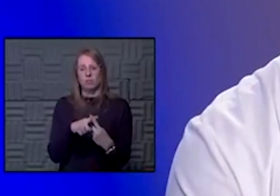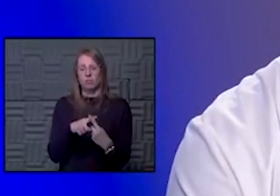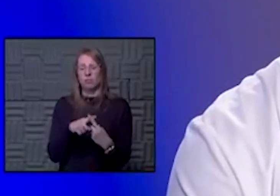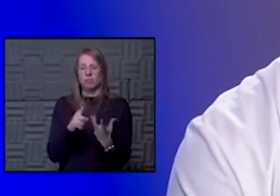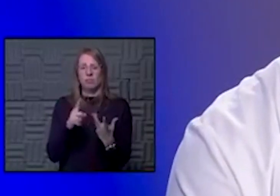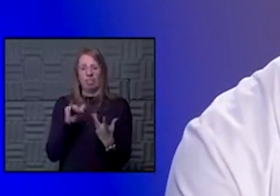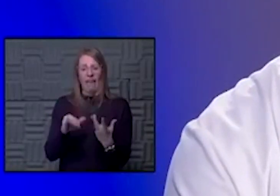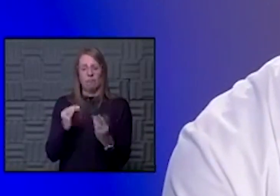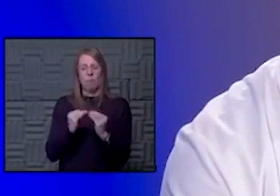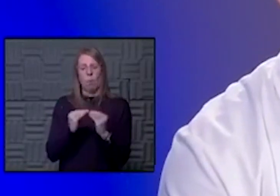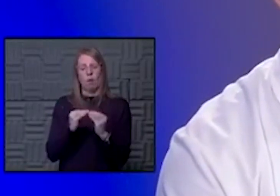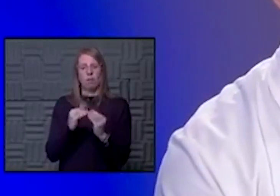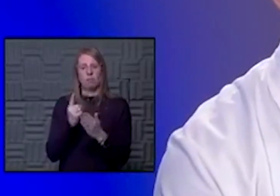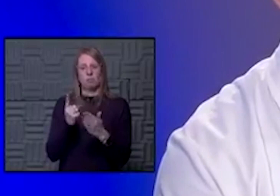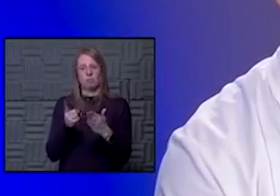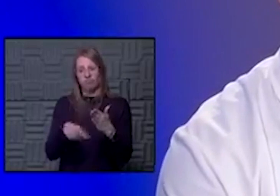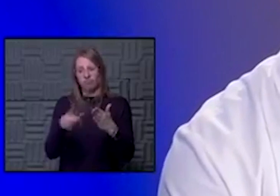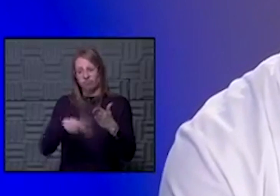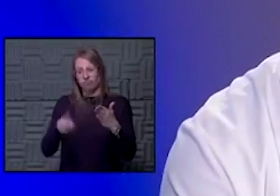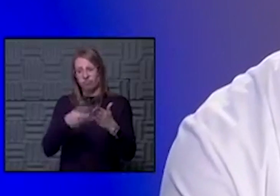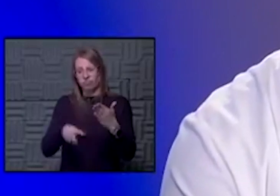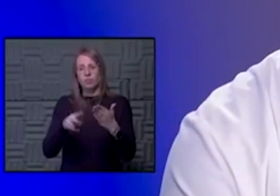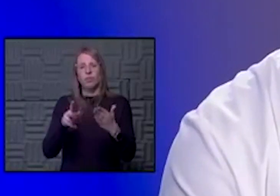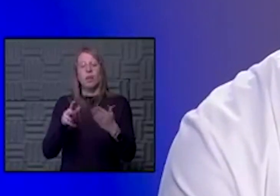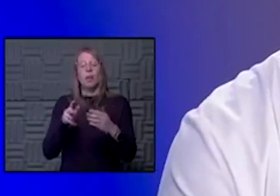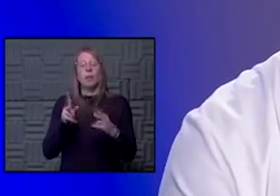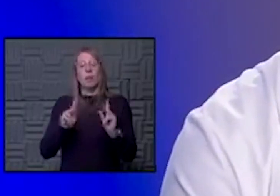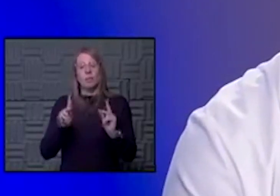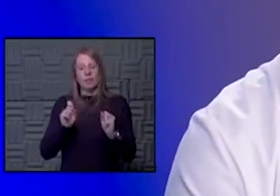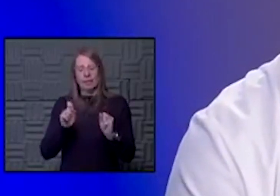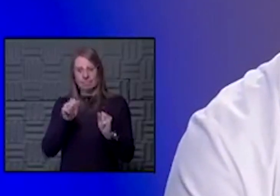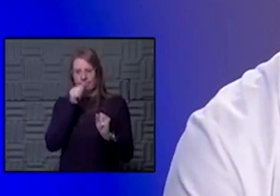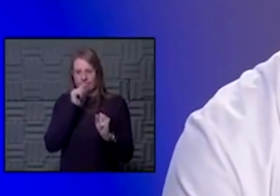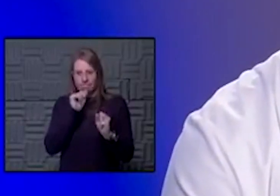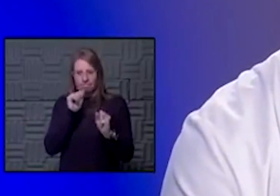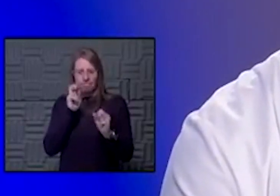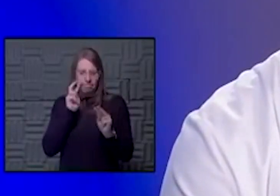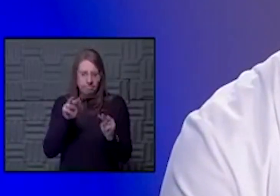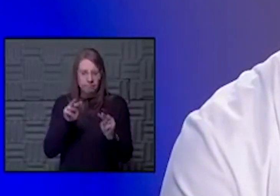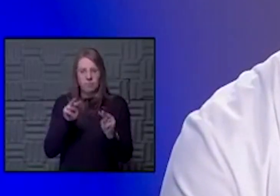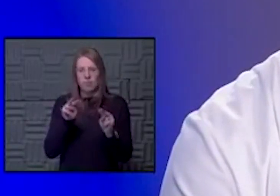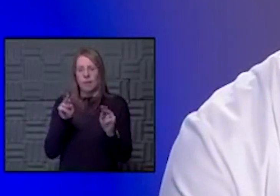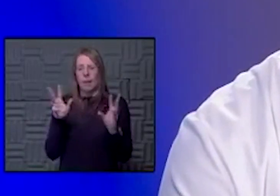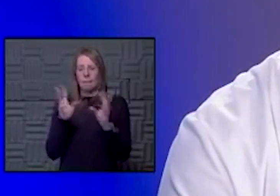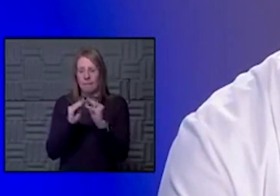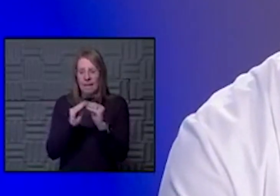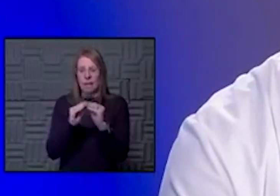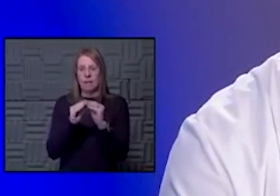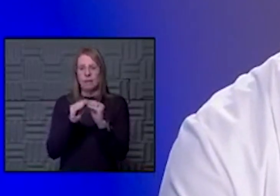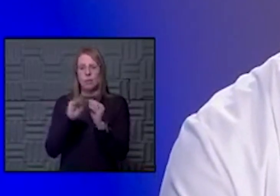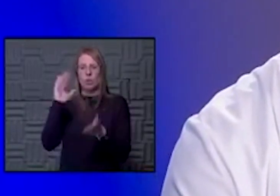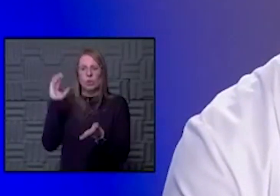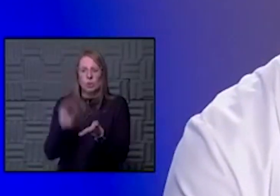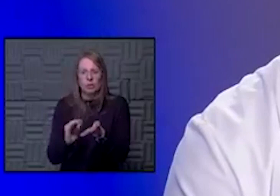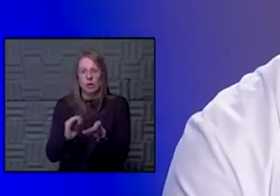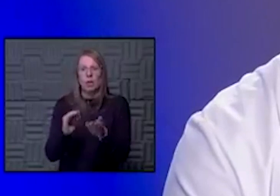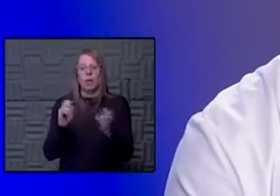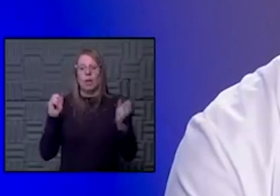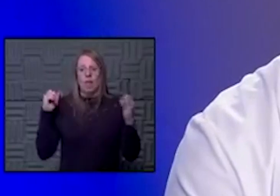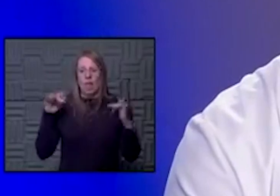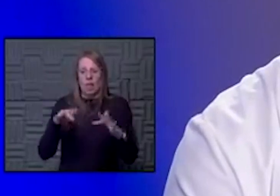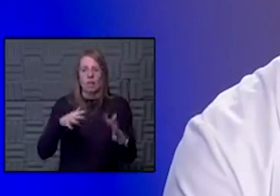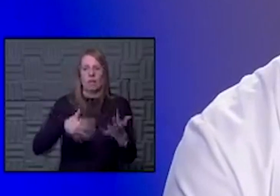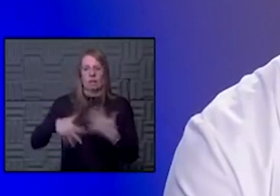but everybody has to continue to stay vigilant, really reduce those meetings and those gatherings of people who are not in your household,